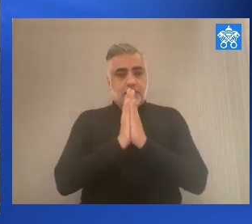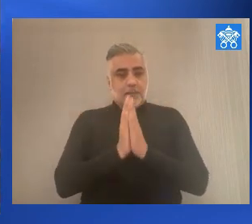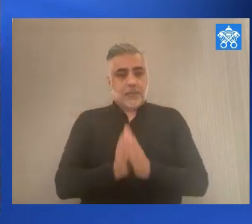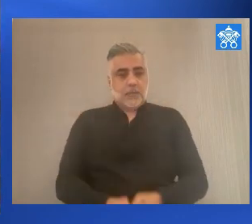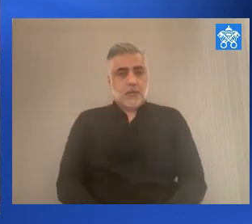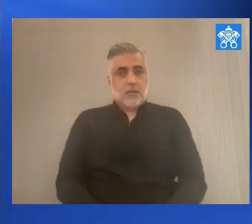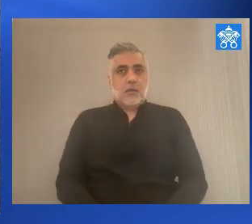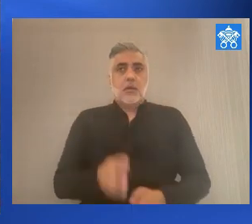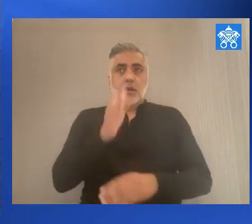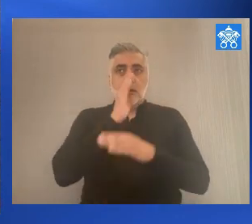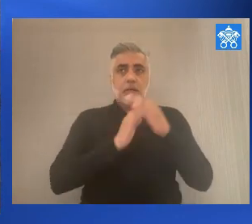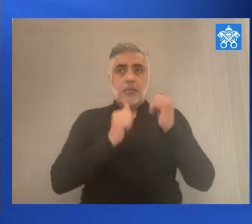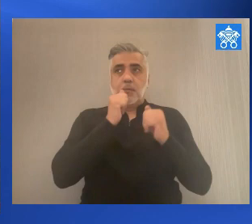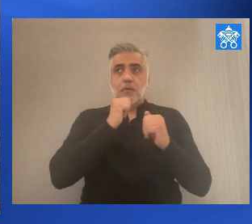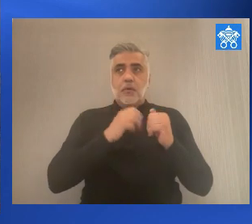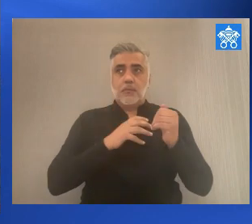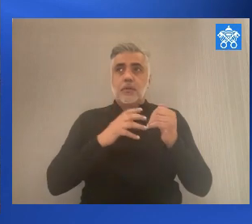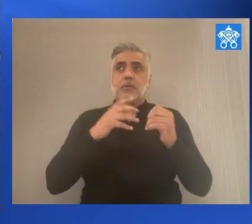Amen. Amen.